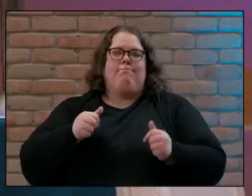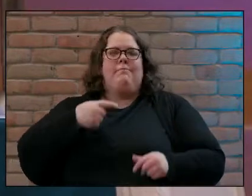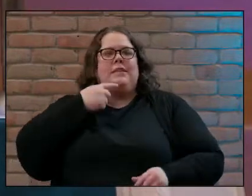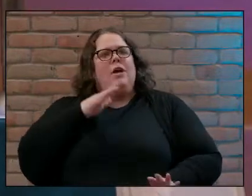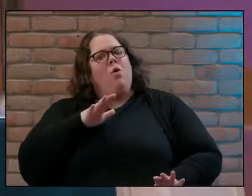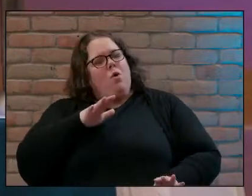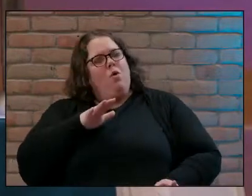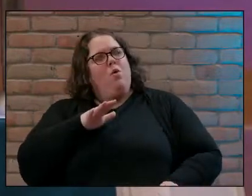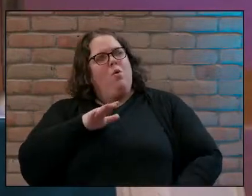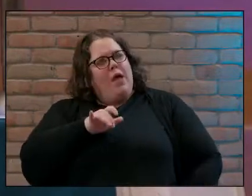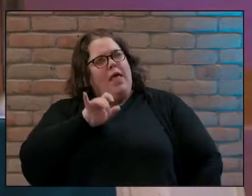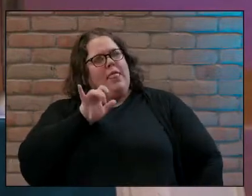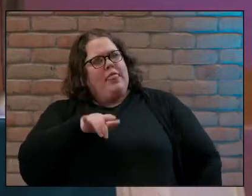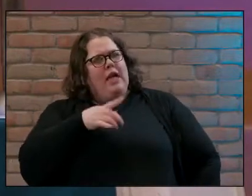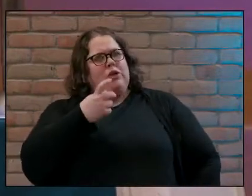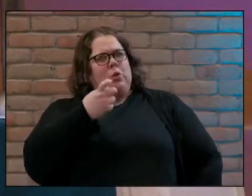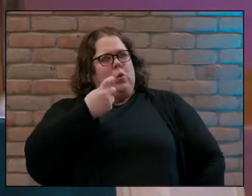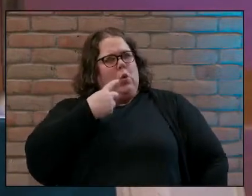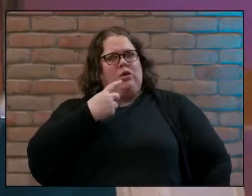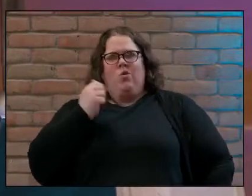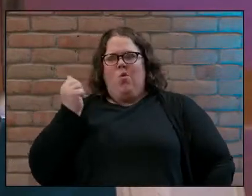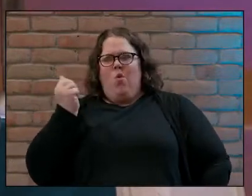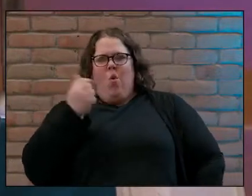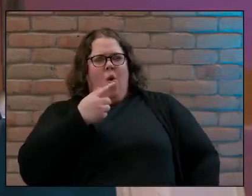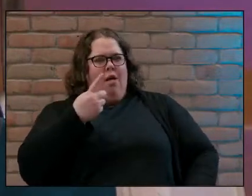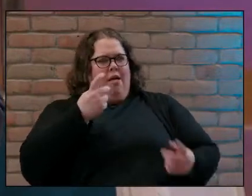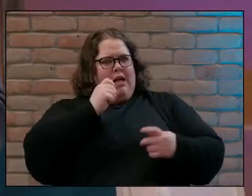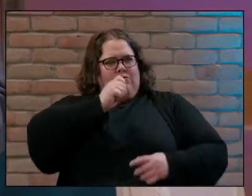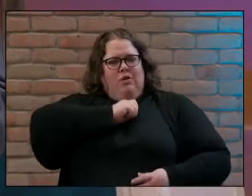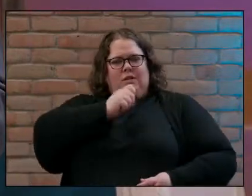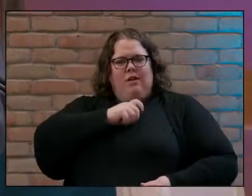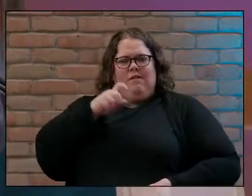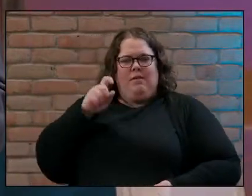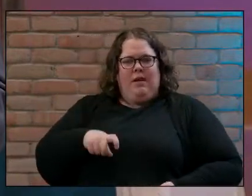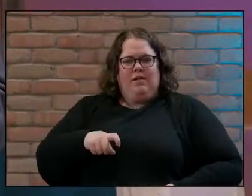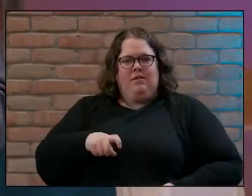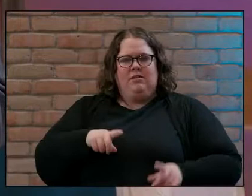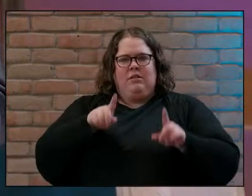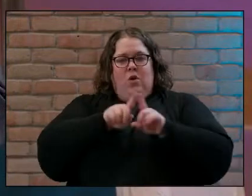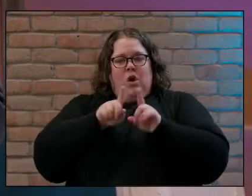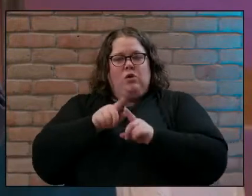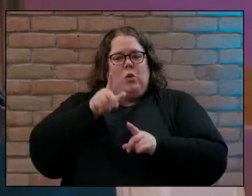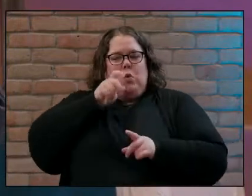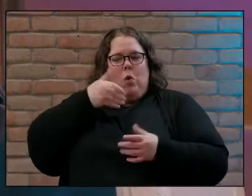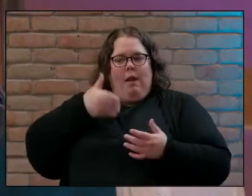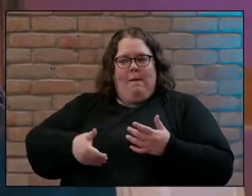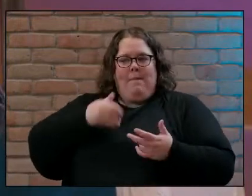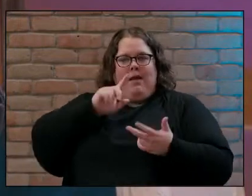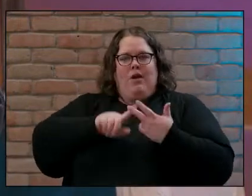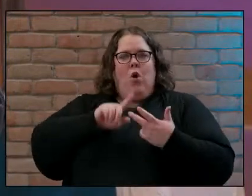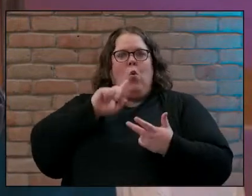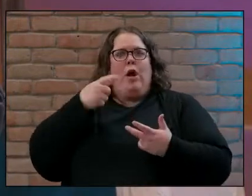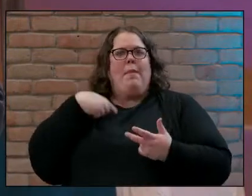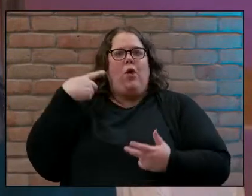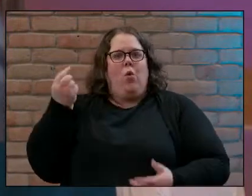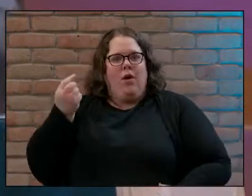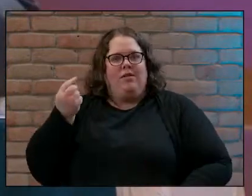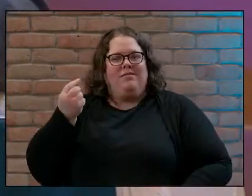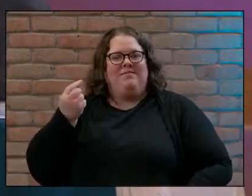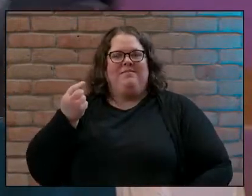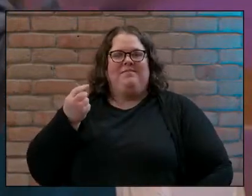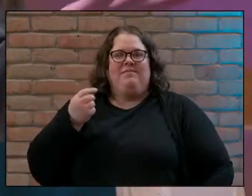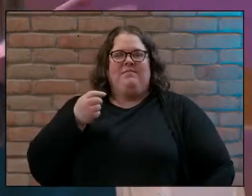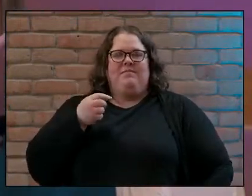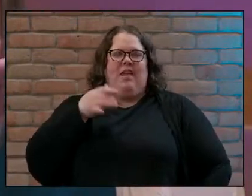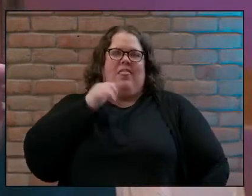you know that's a question that we all have to ask ourselves at some time who am I and where am I going and